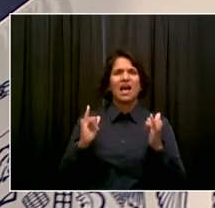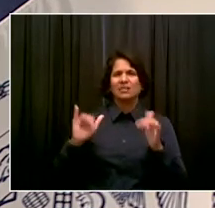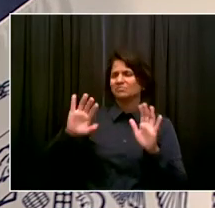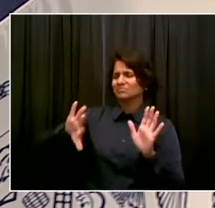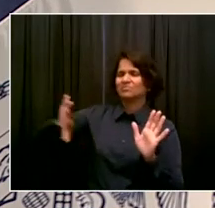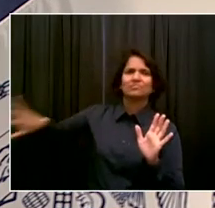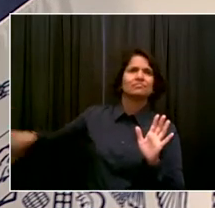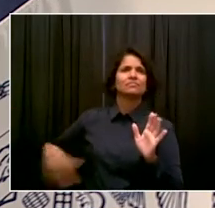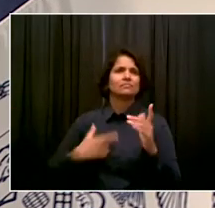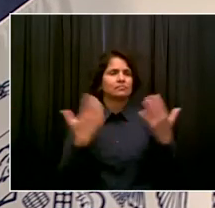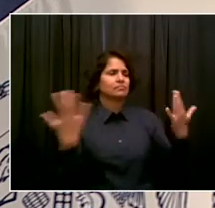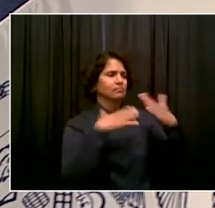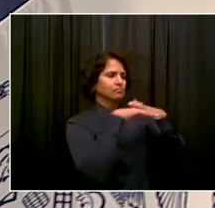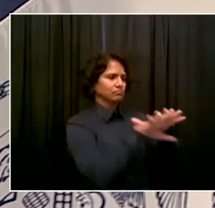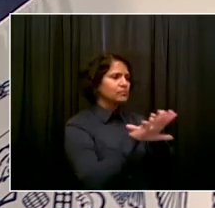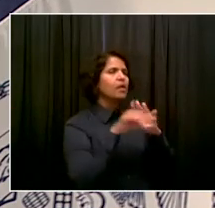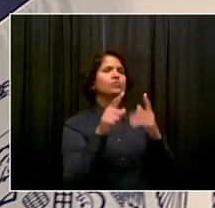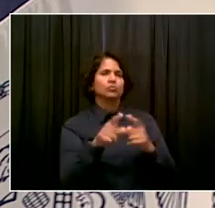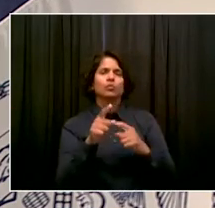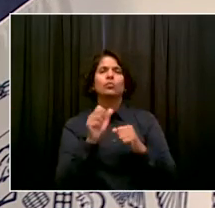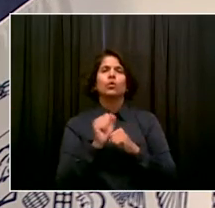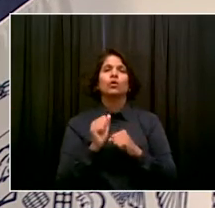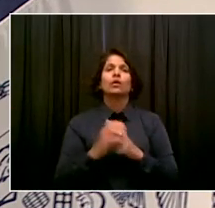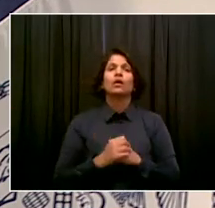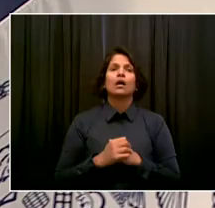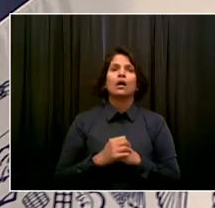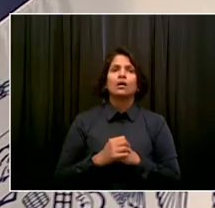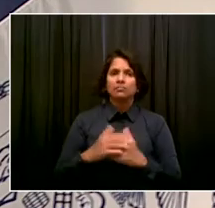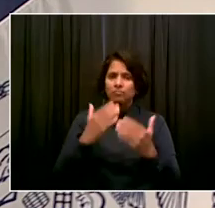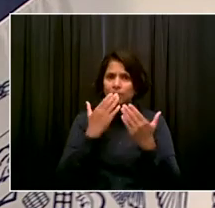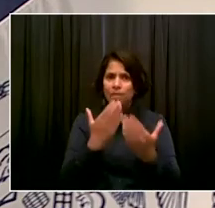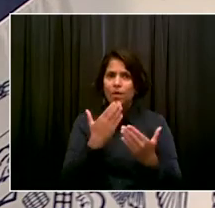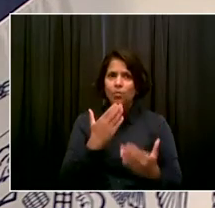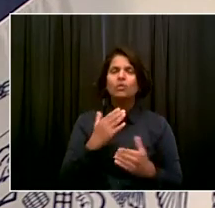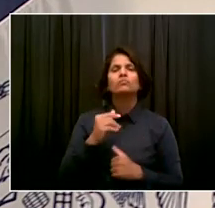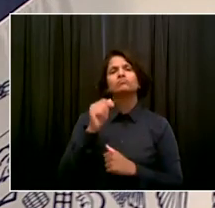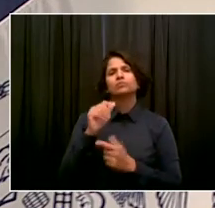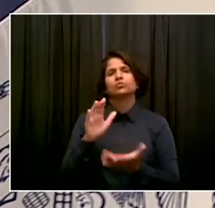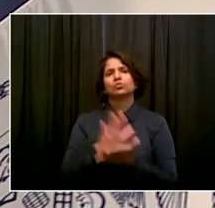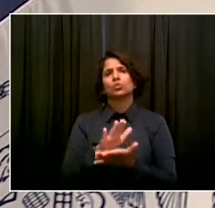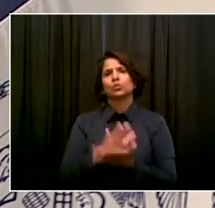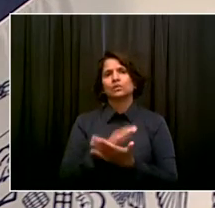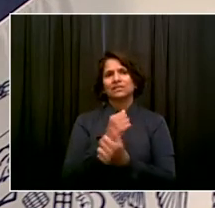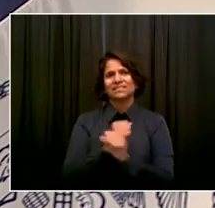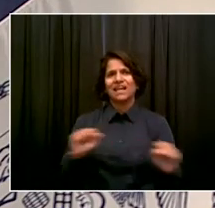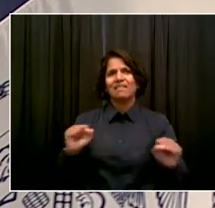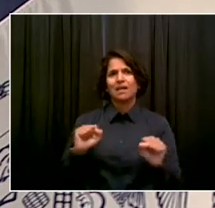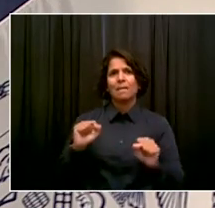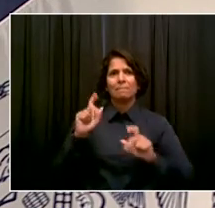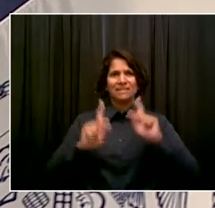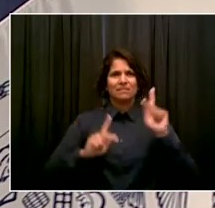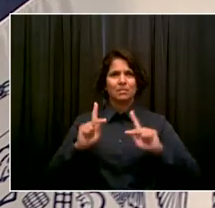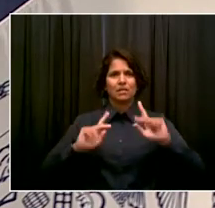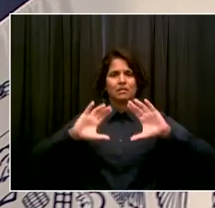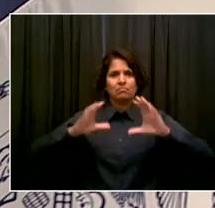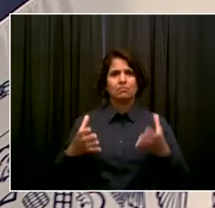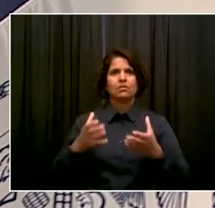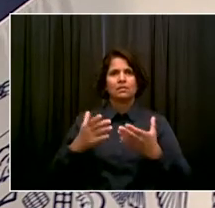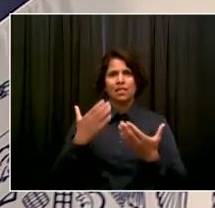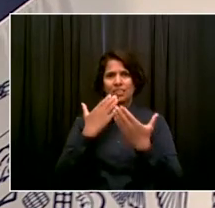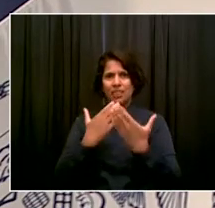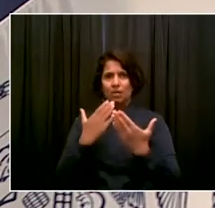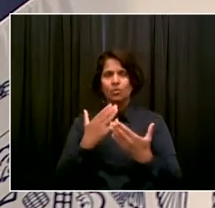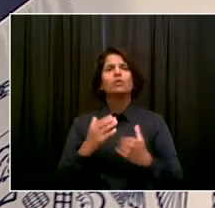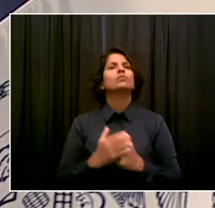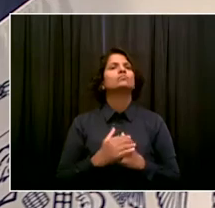that the school's in, they know the children in their community, they love the children in their community, they nurture and support them. They also create an atmosphere of